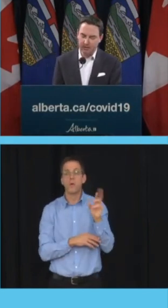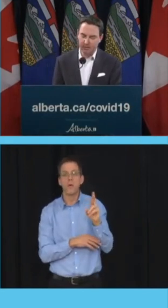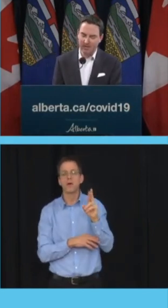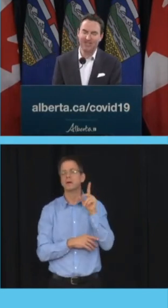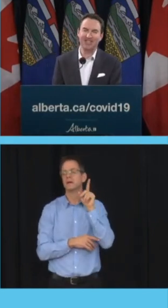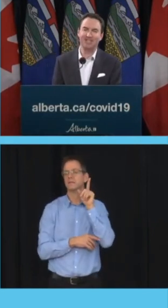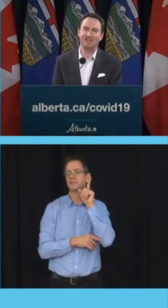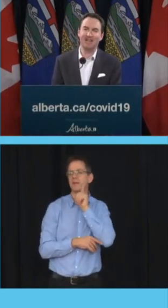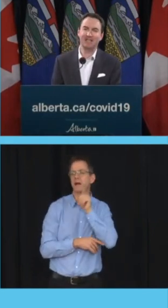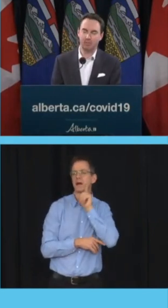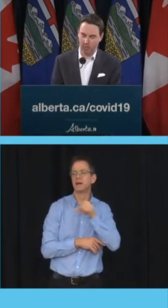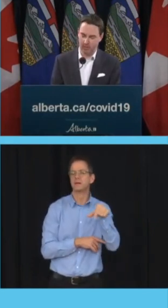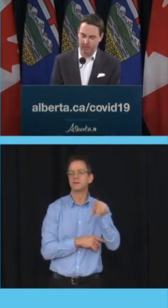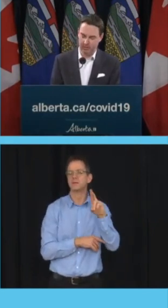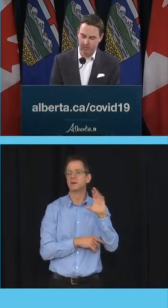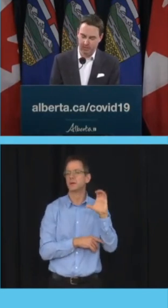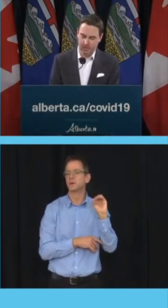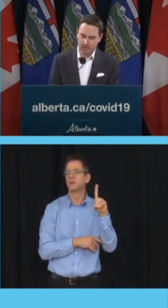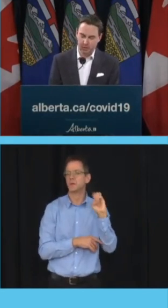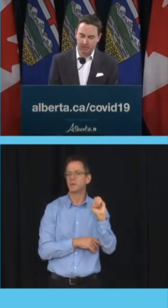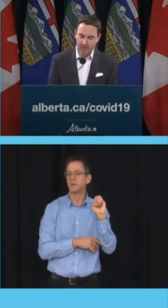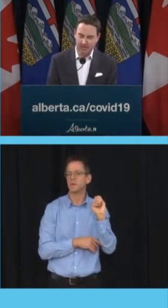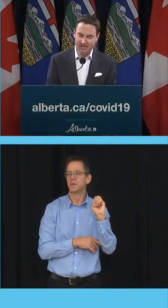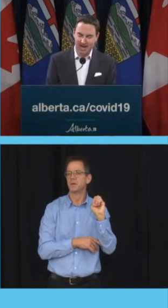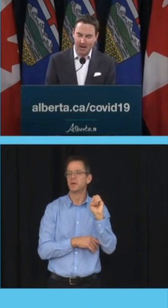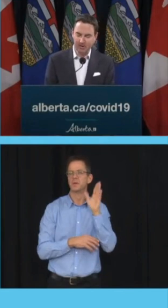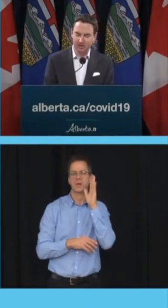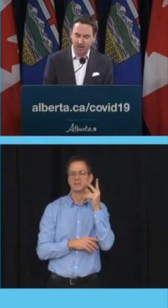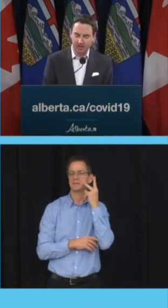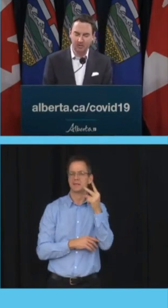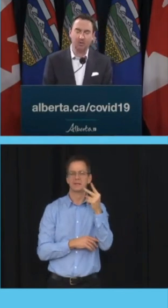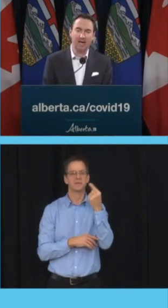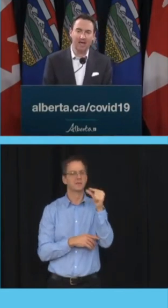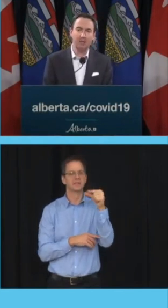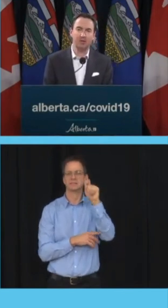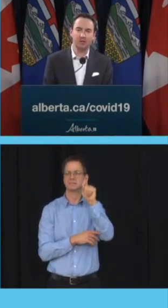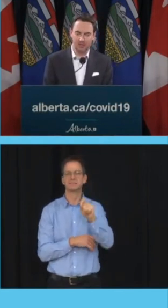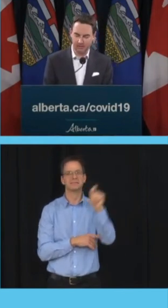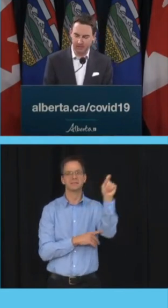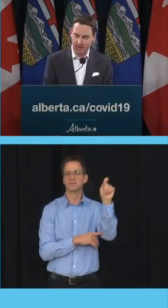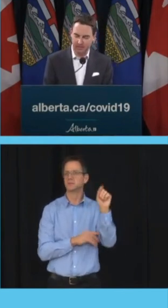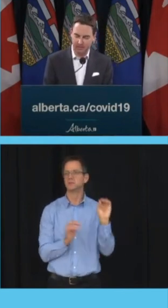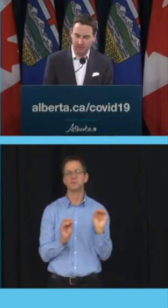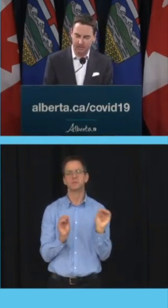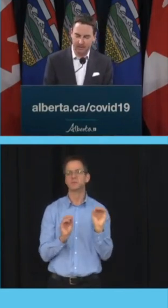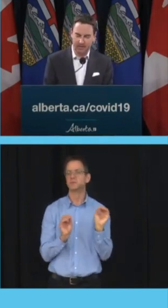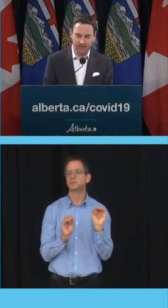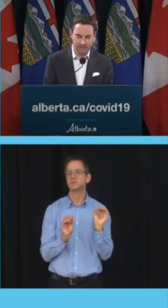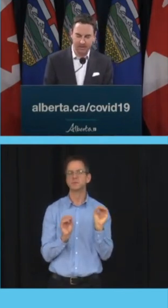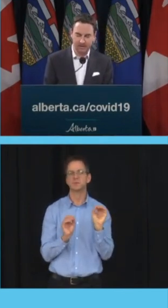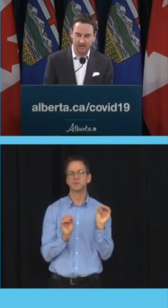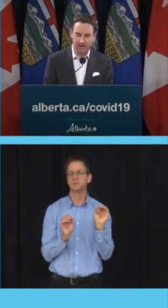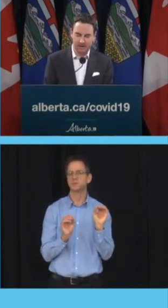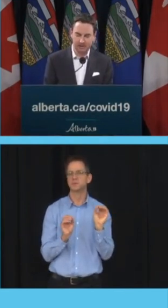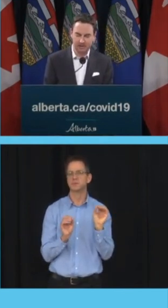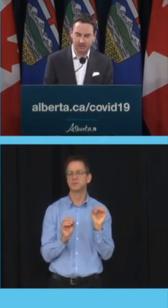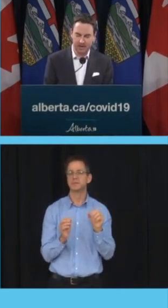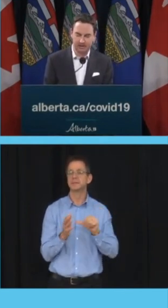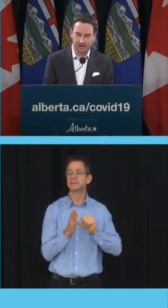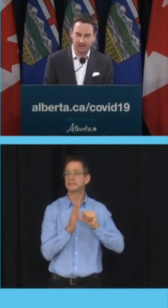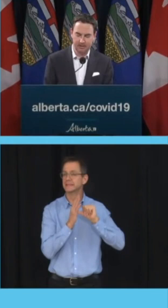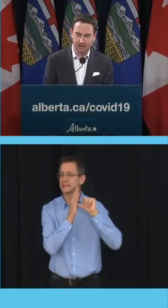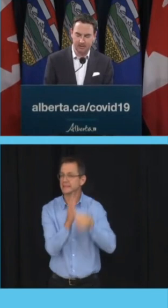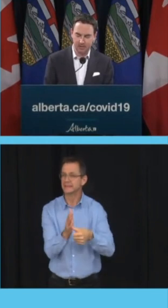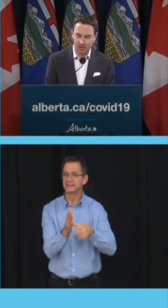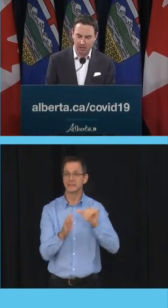Now, privacy of health information is vitally important. So to repeat, the app does not store any personal information, and it does not link